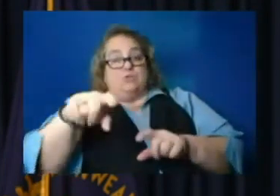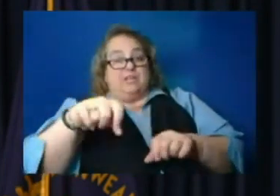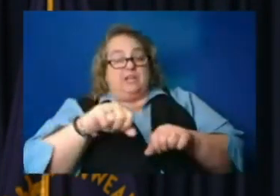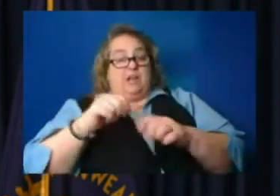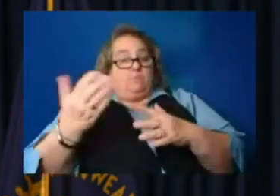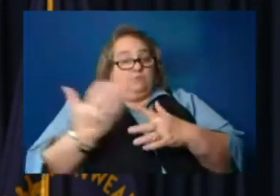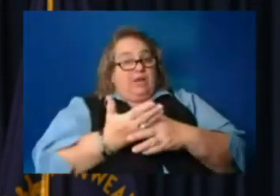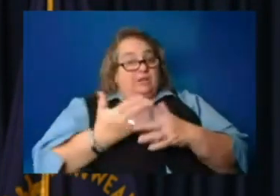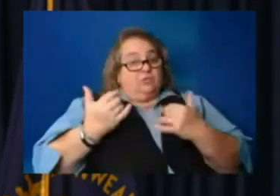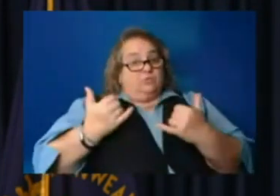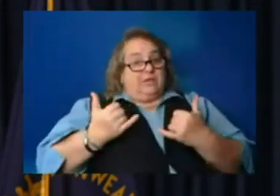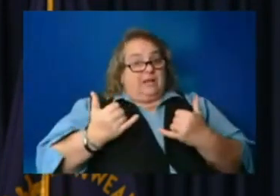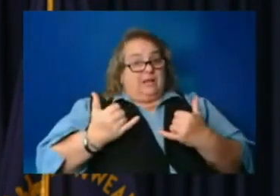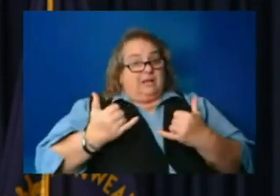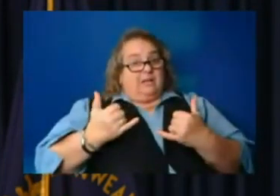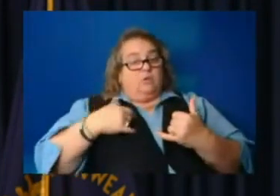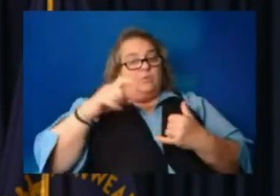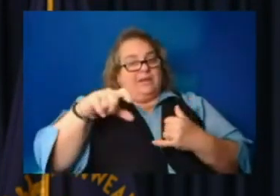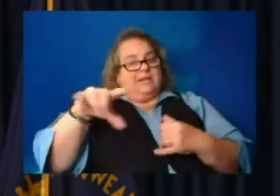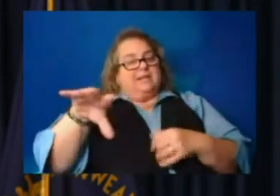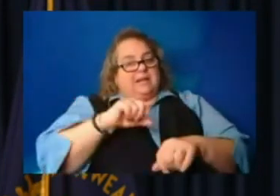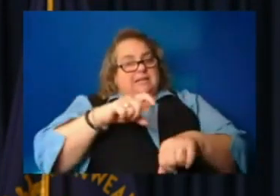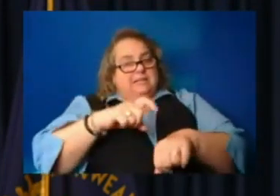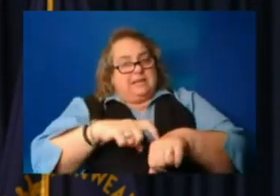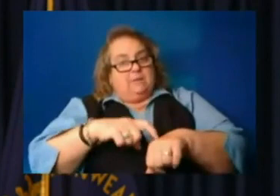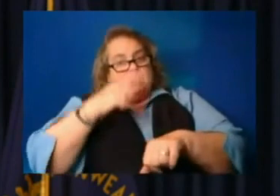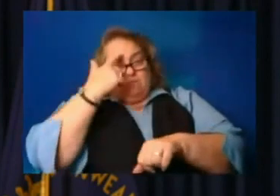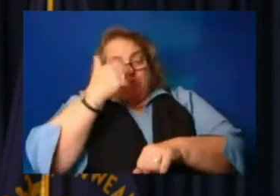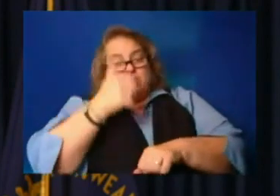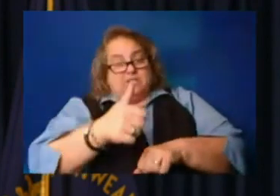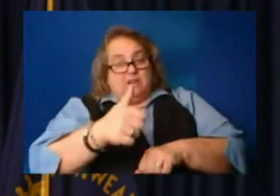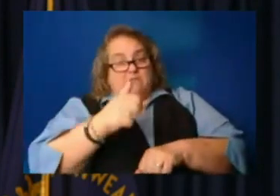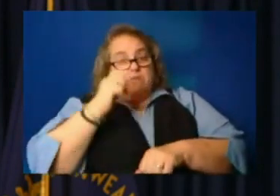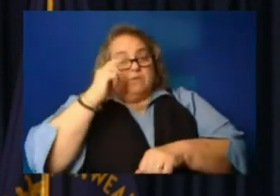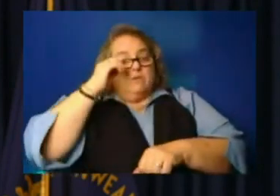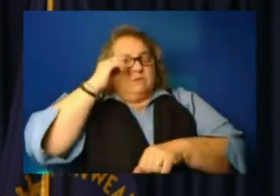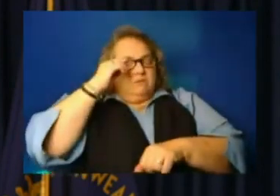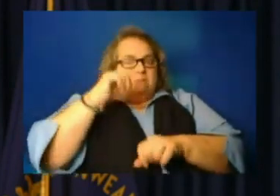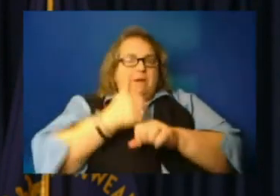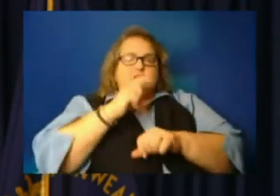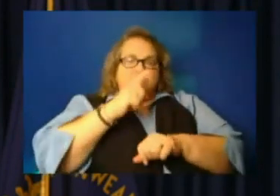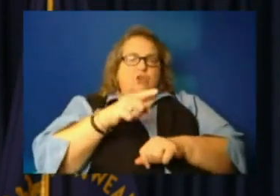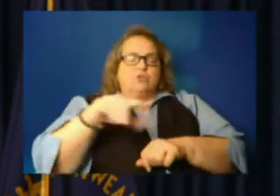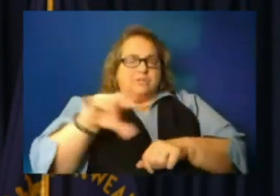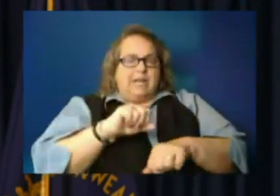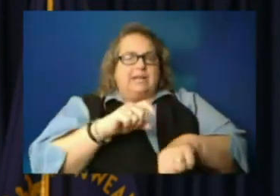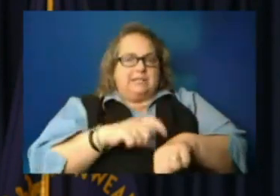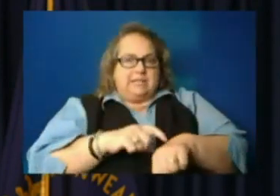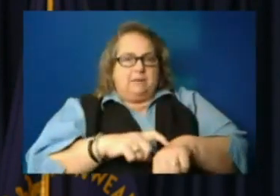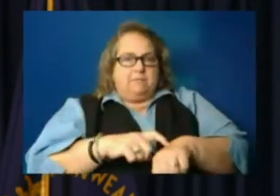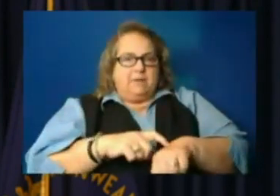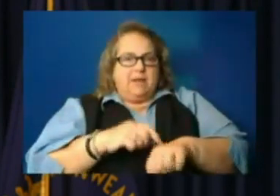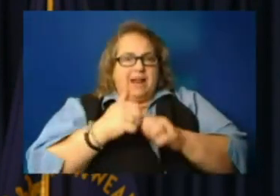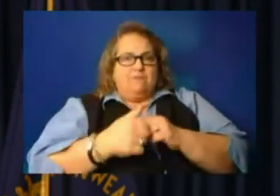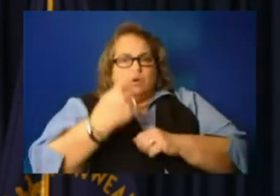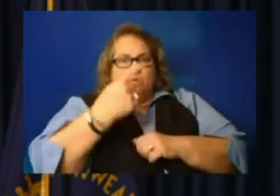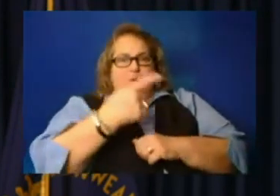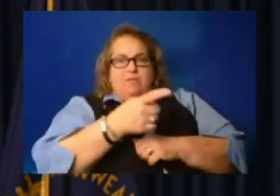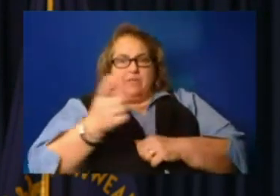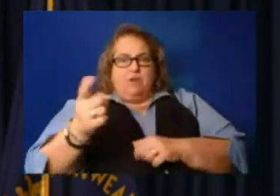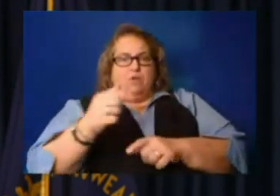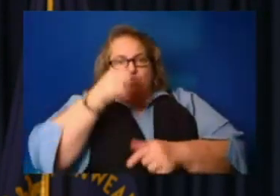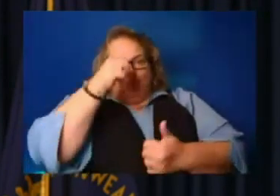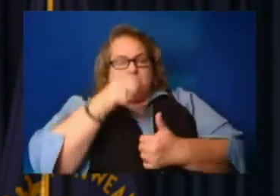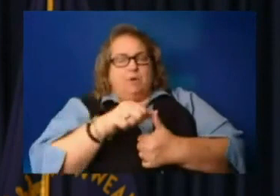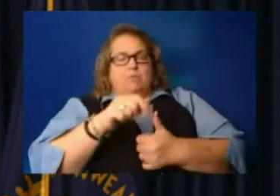when you need some time for yourself, make sure you take it. And everybody out there, remember to lean on